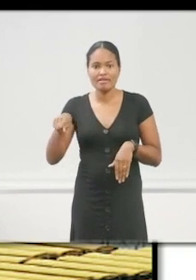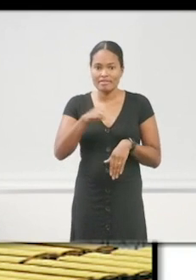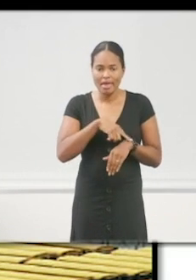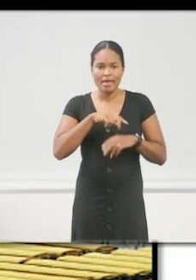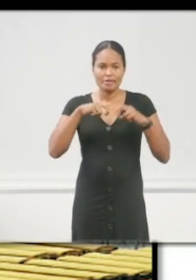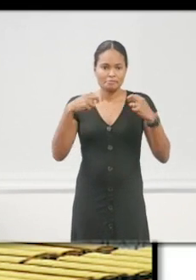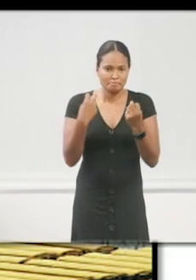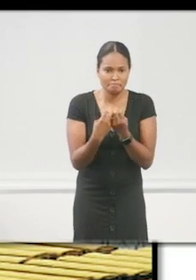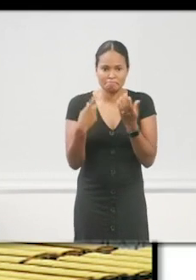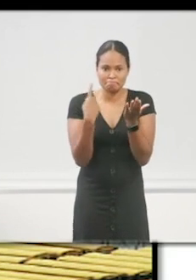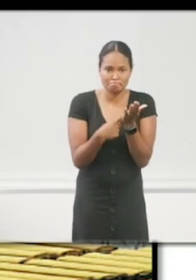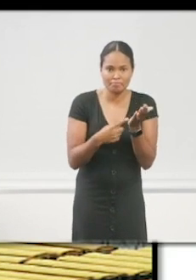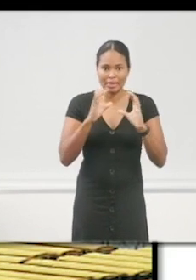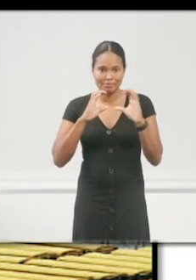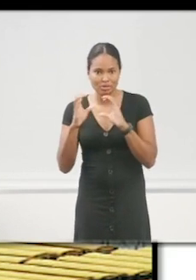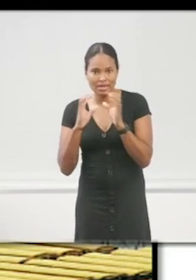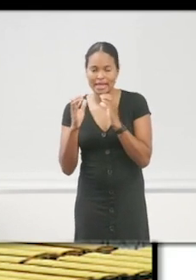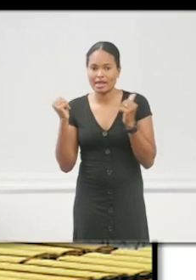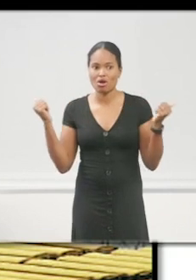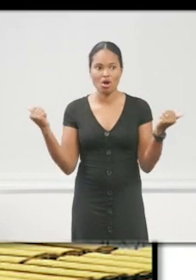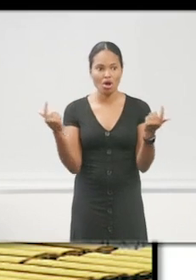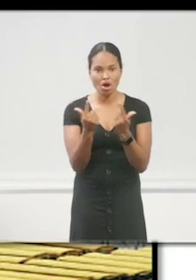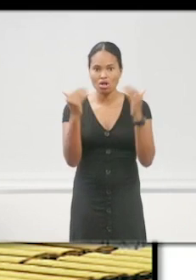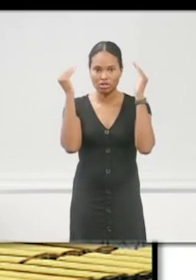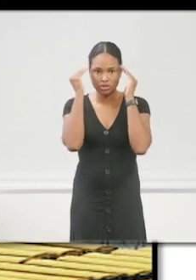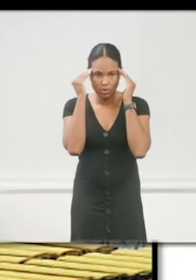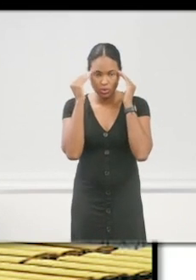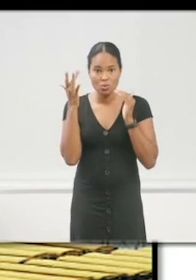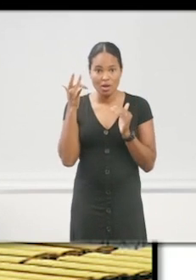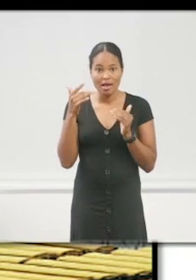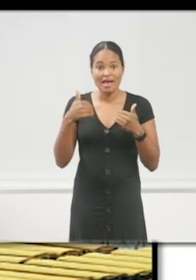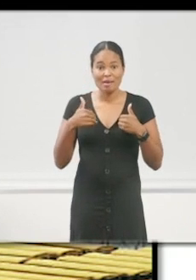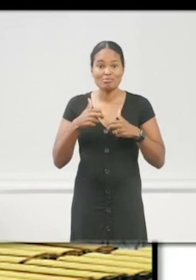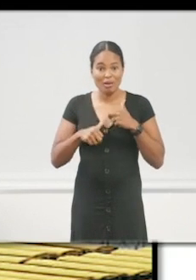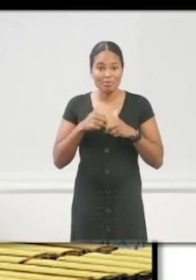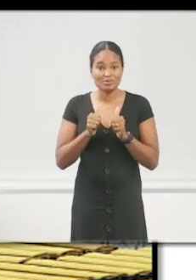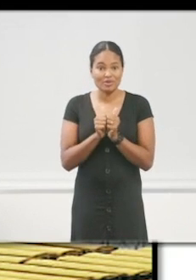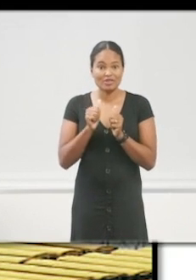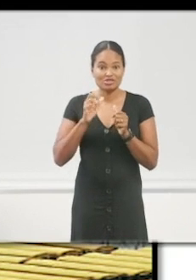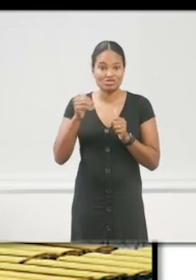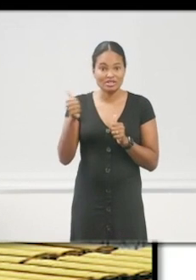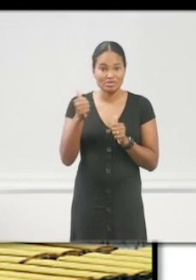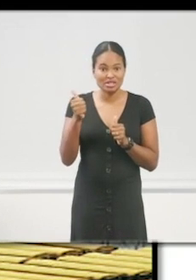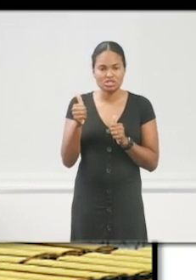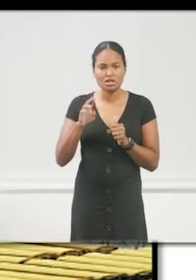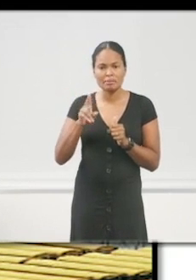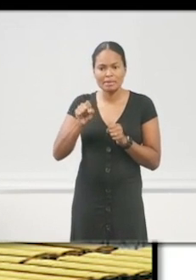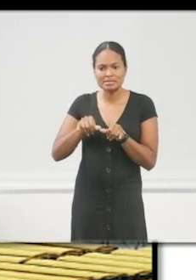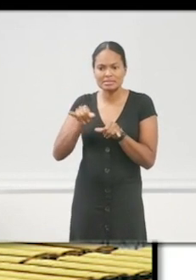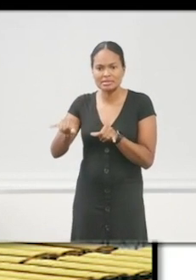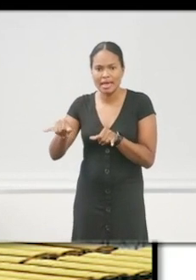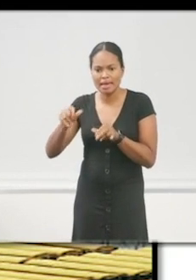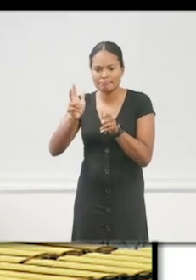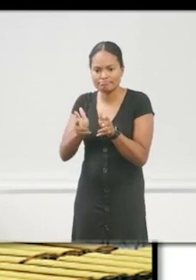communicated it. Everybody knew about it, because they had some issues with transportation. Why did the buses stay where they were at?